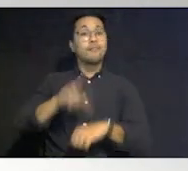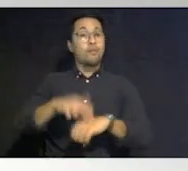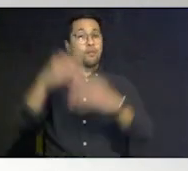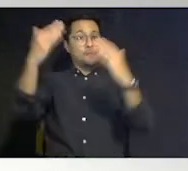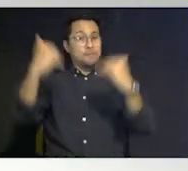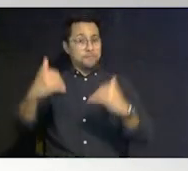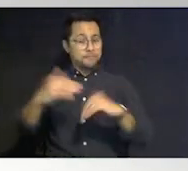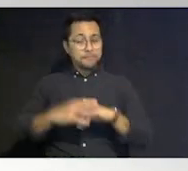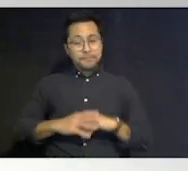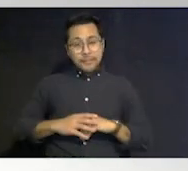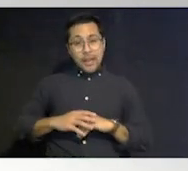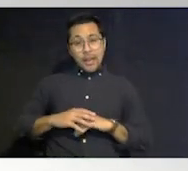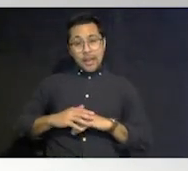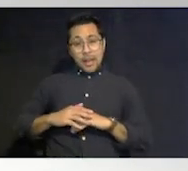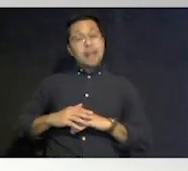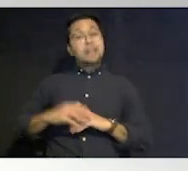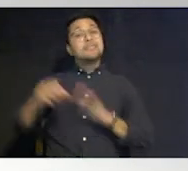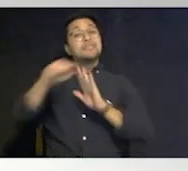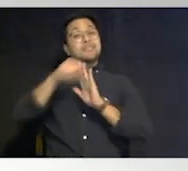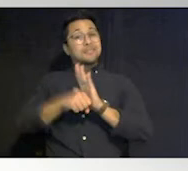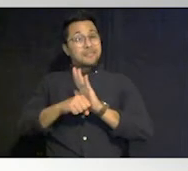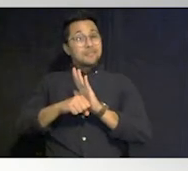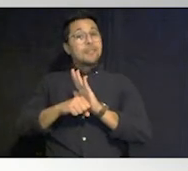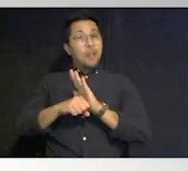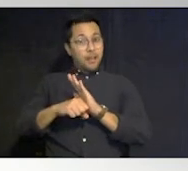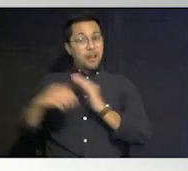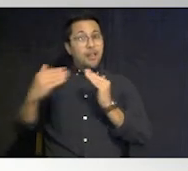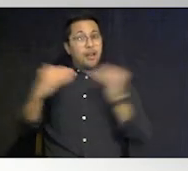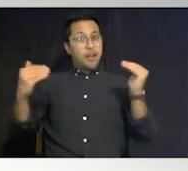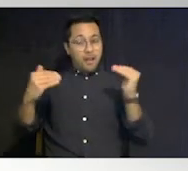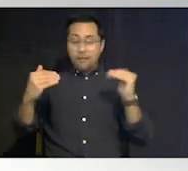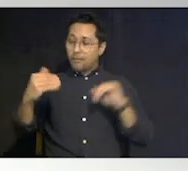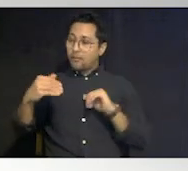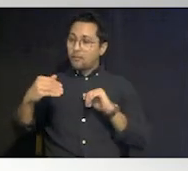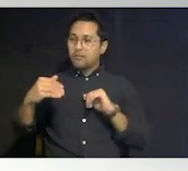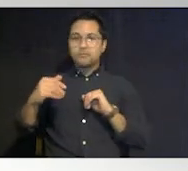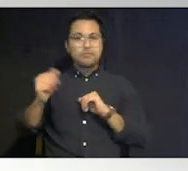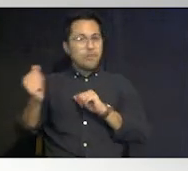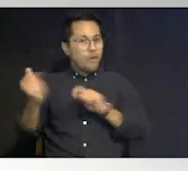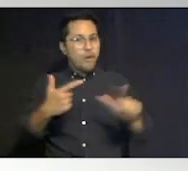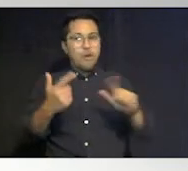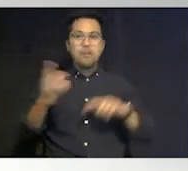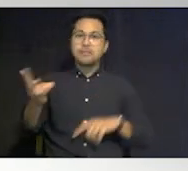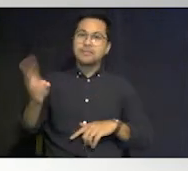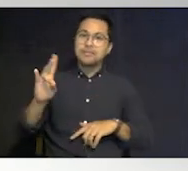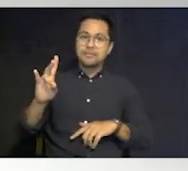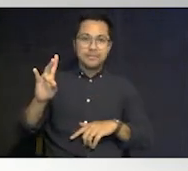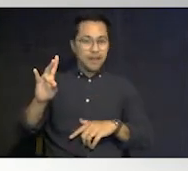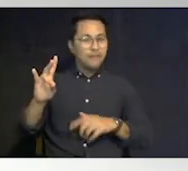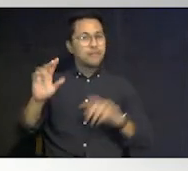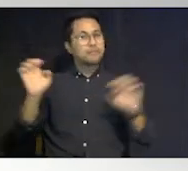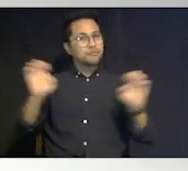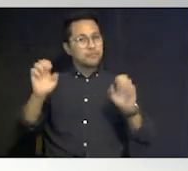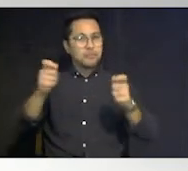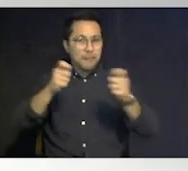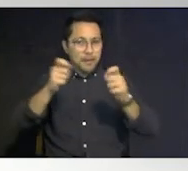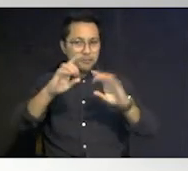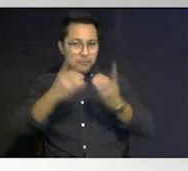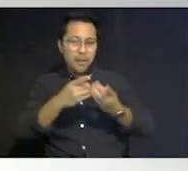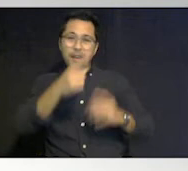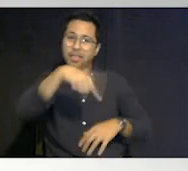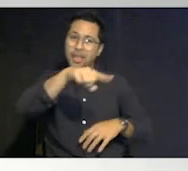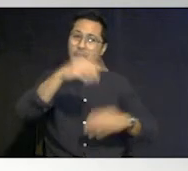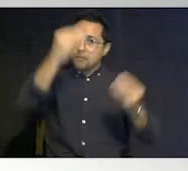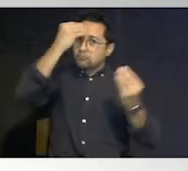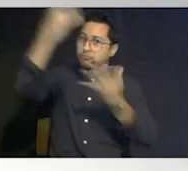and that's assisting those local governments all 67 of those emergency management departments they're reporting up to